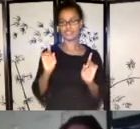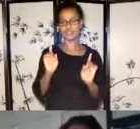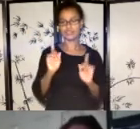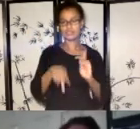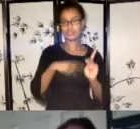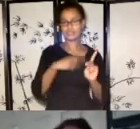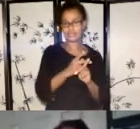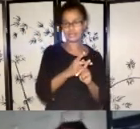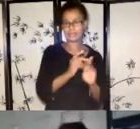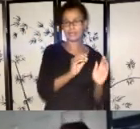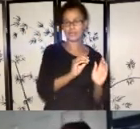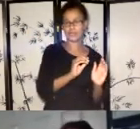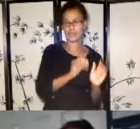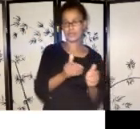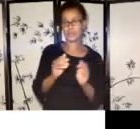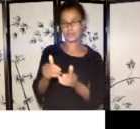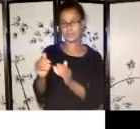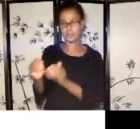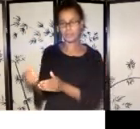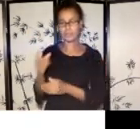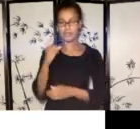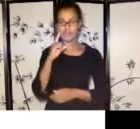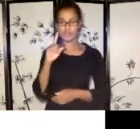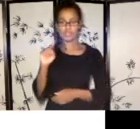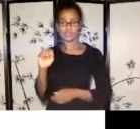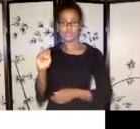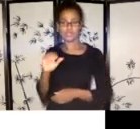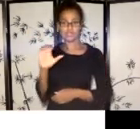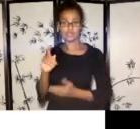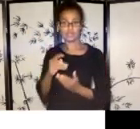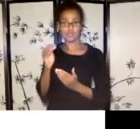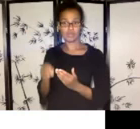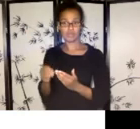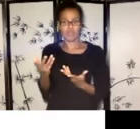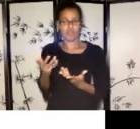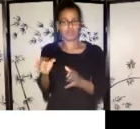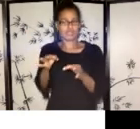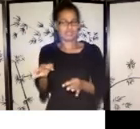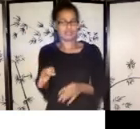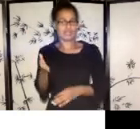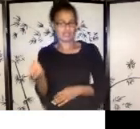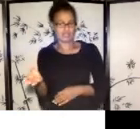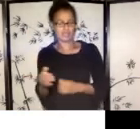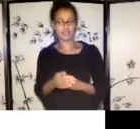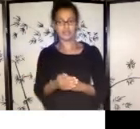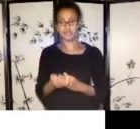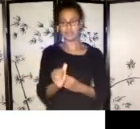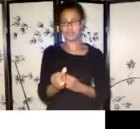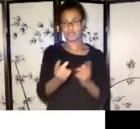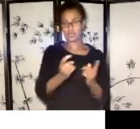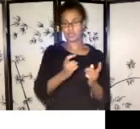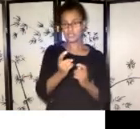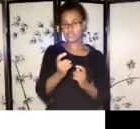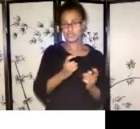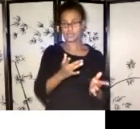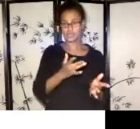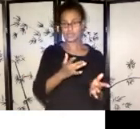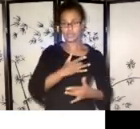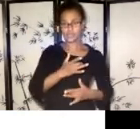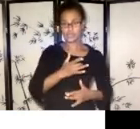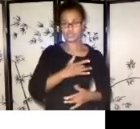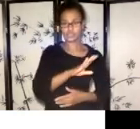sorry, for the TAC program. But if you have any questions or concerns at all about your project